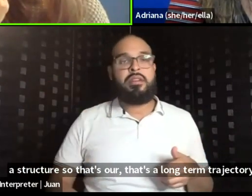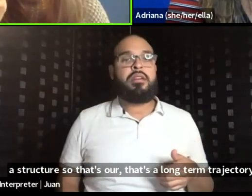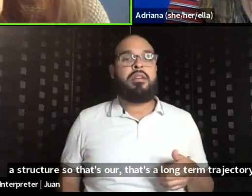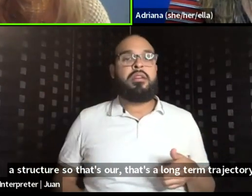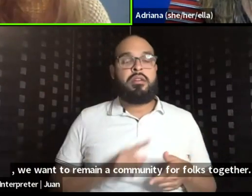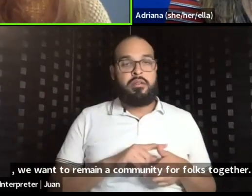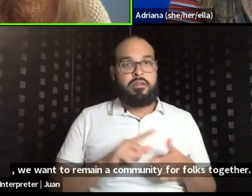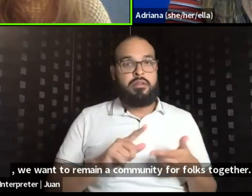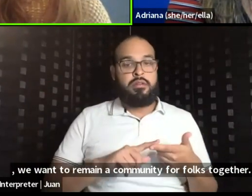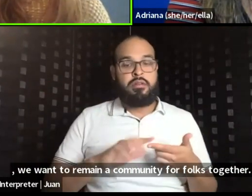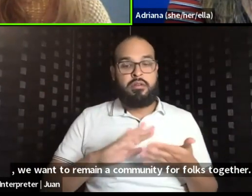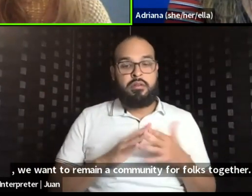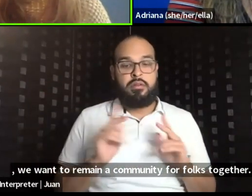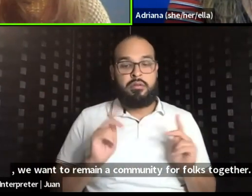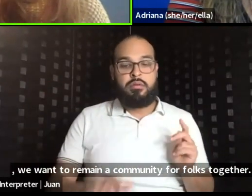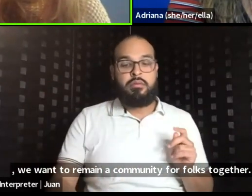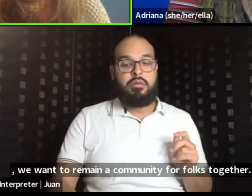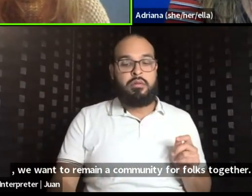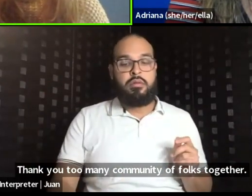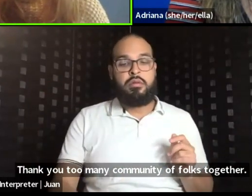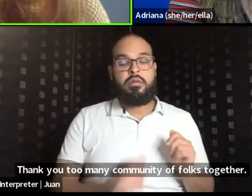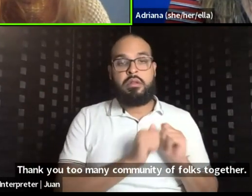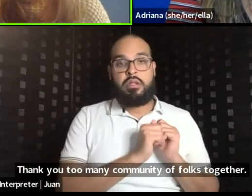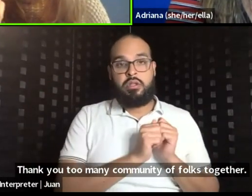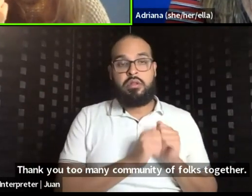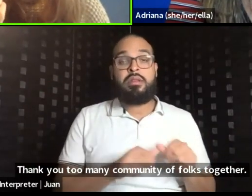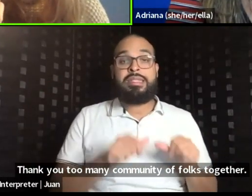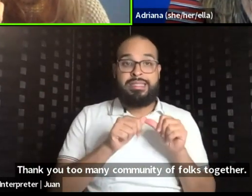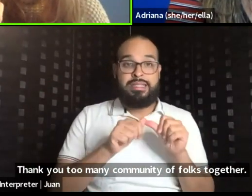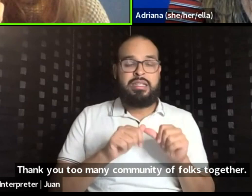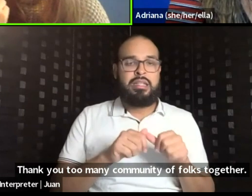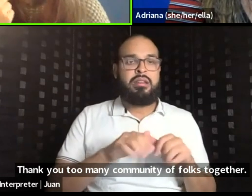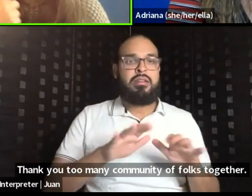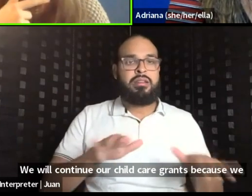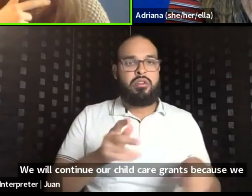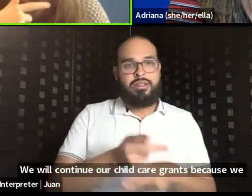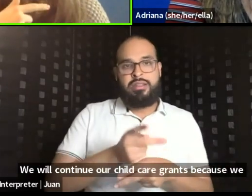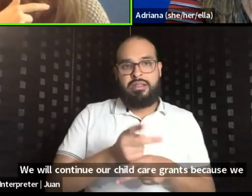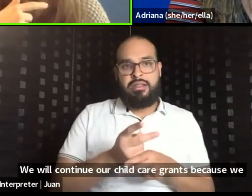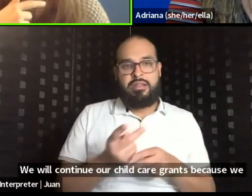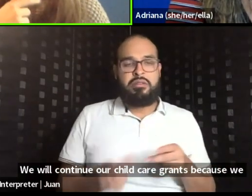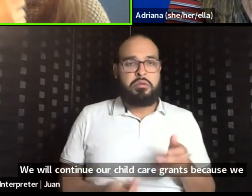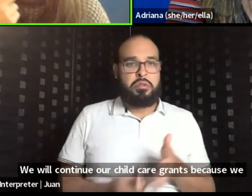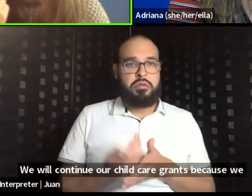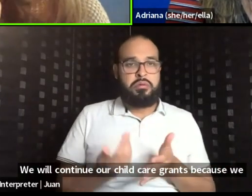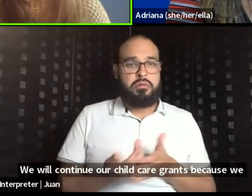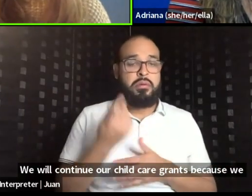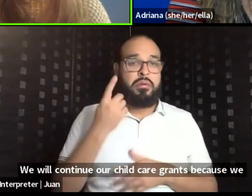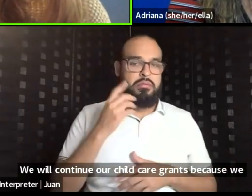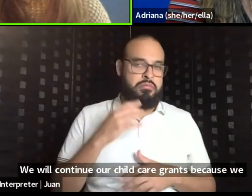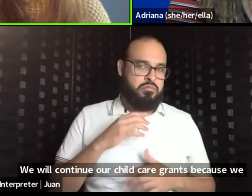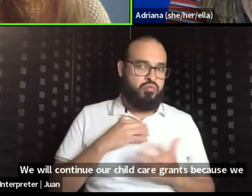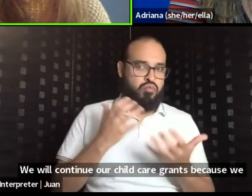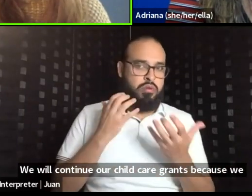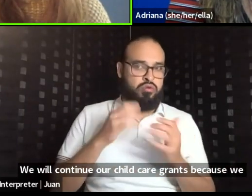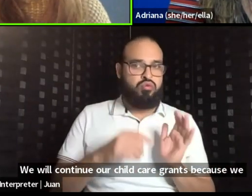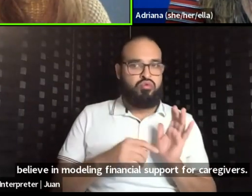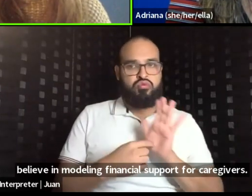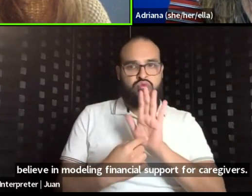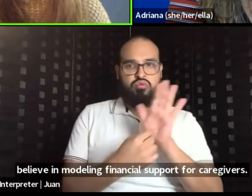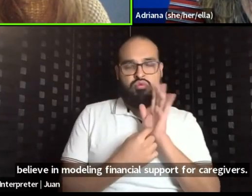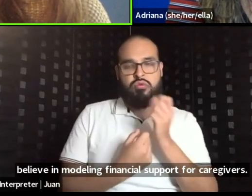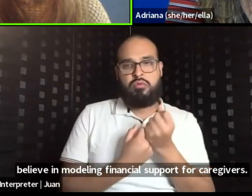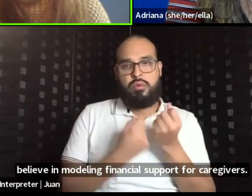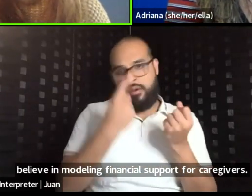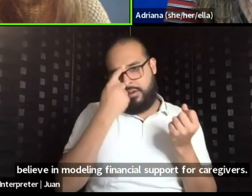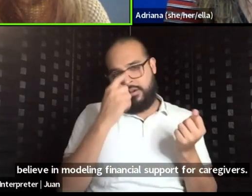Community of folks together. We will continue our child care grants because we believe in modeling financial support for caregivers. And we want